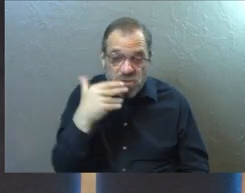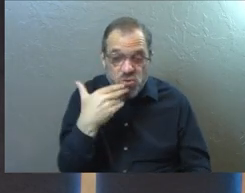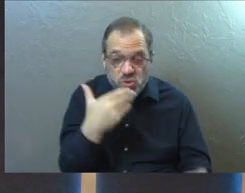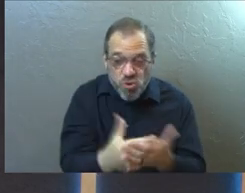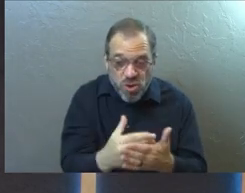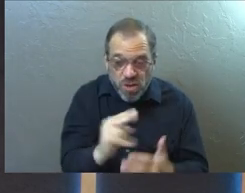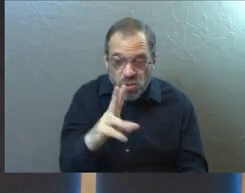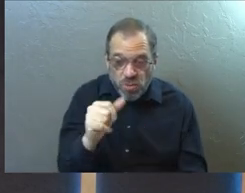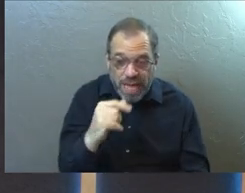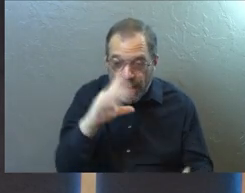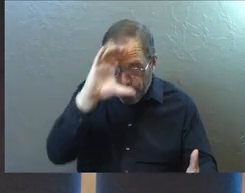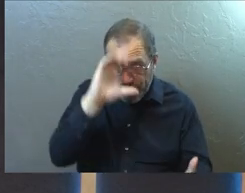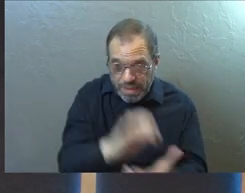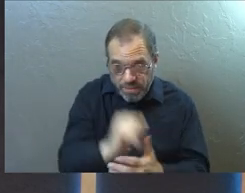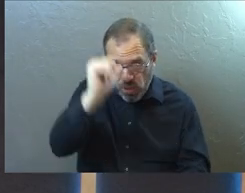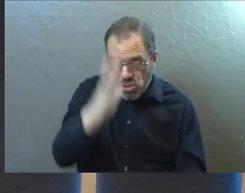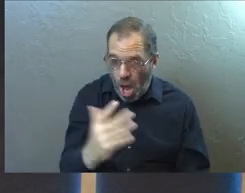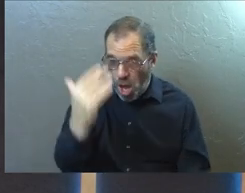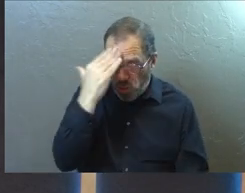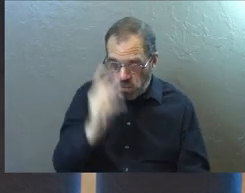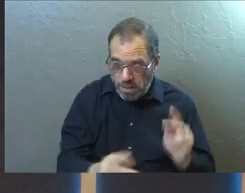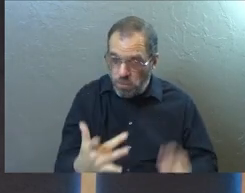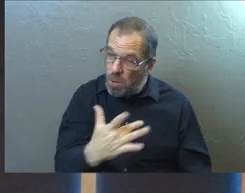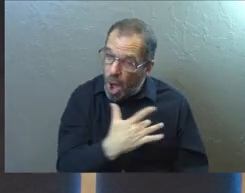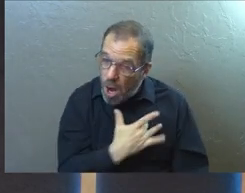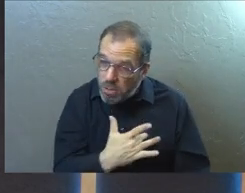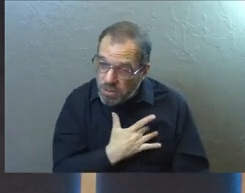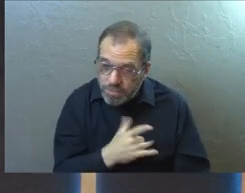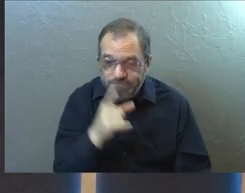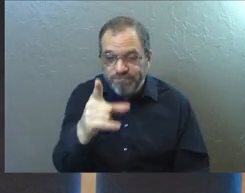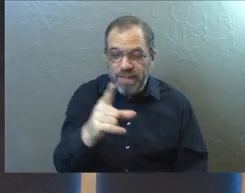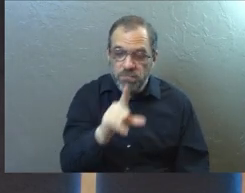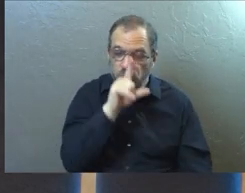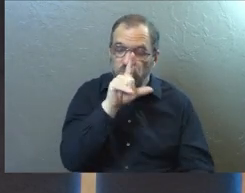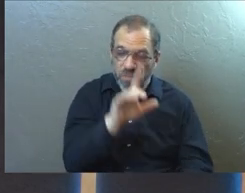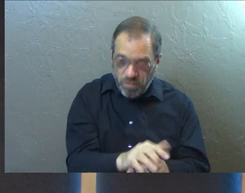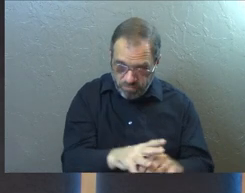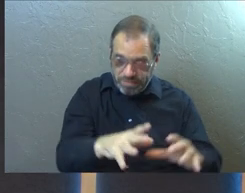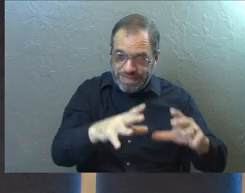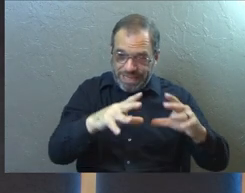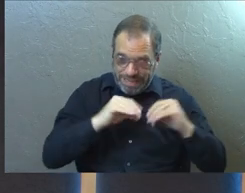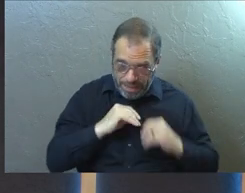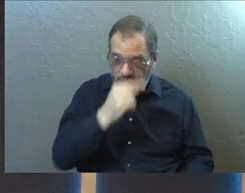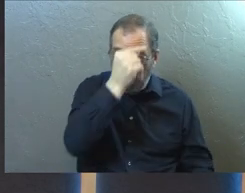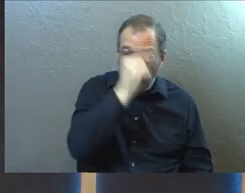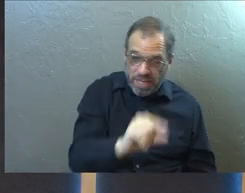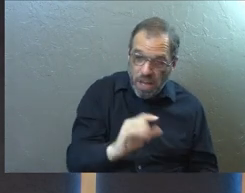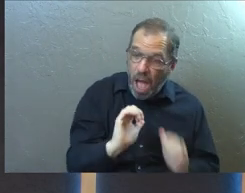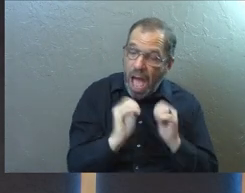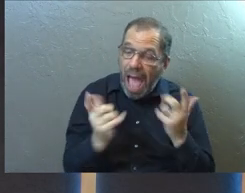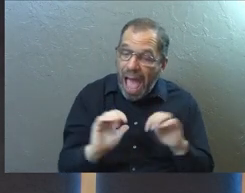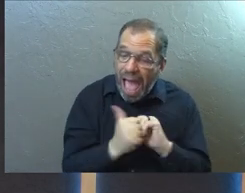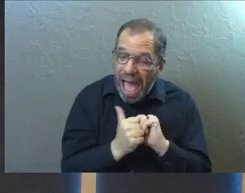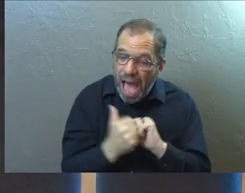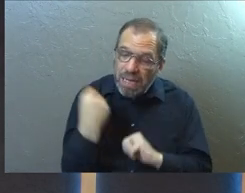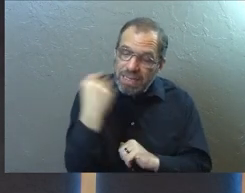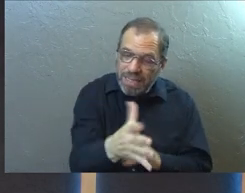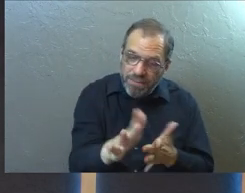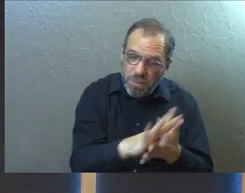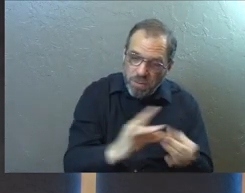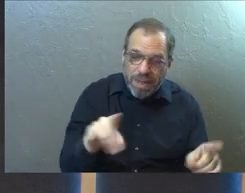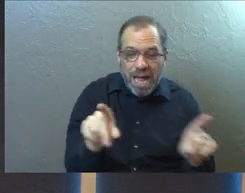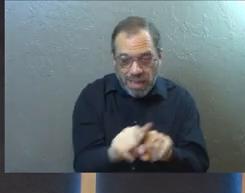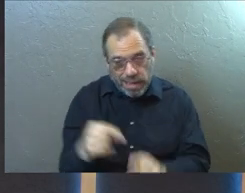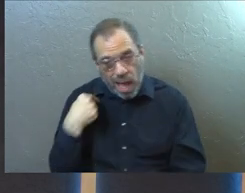the good news and believe. God knows people's hearts and he confirmed that he accepts Gentiles by giving them the Holy Spirit